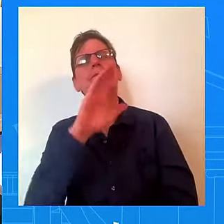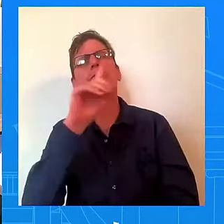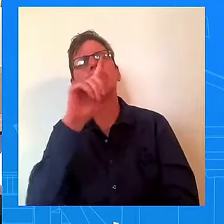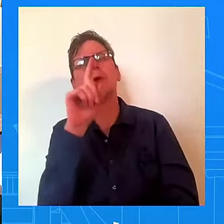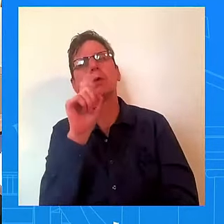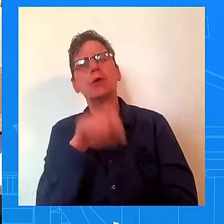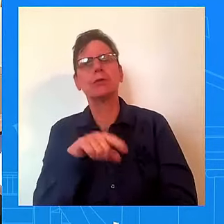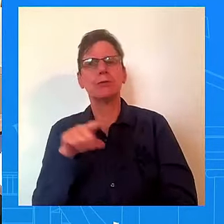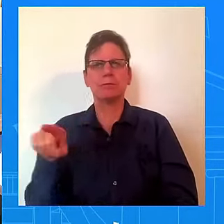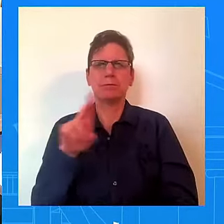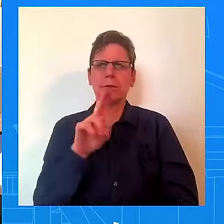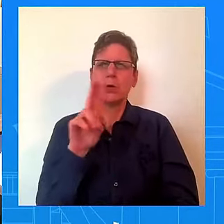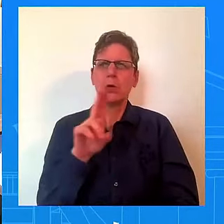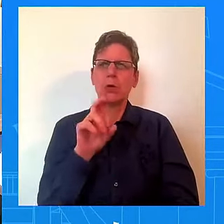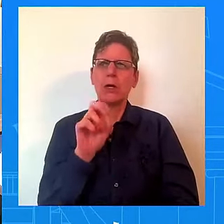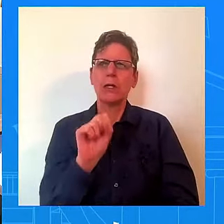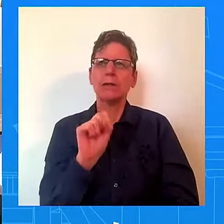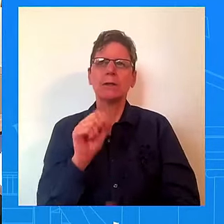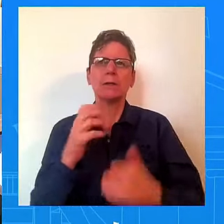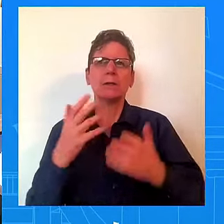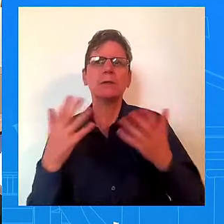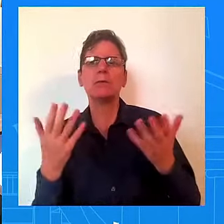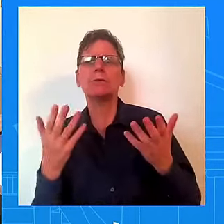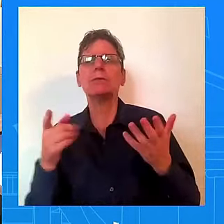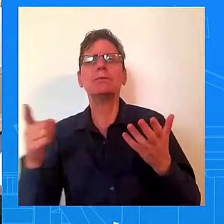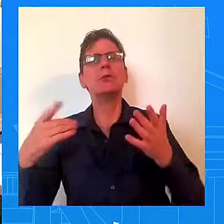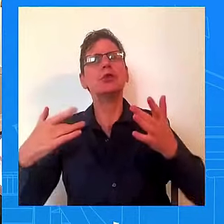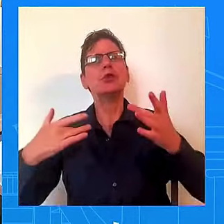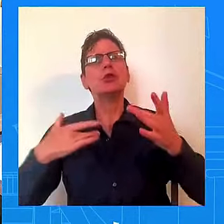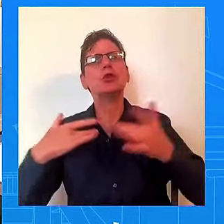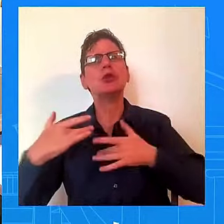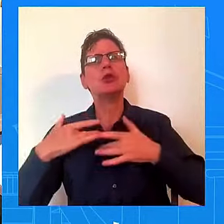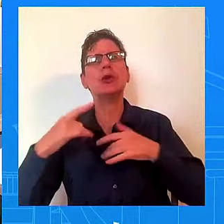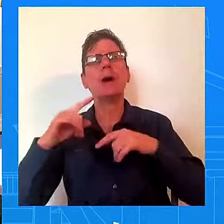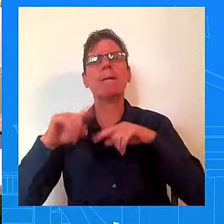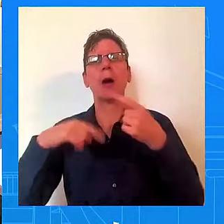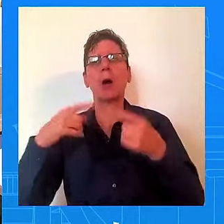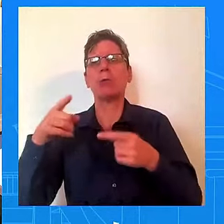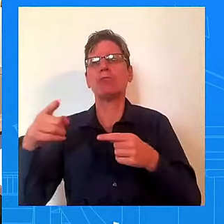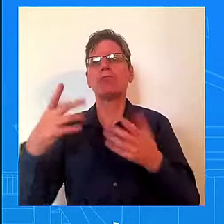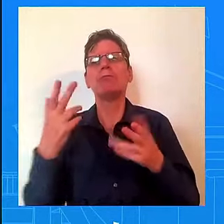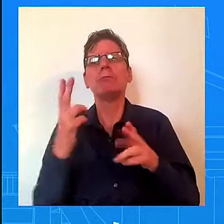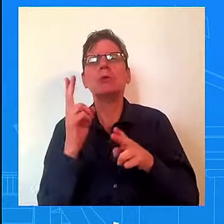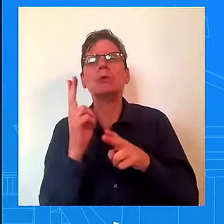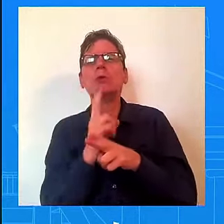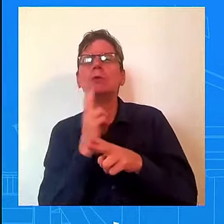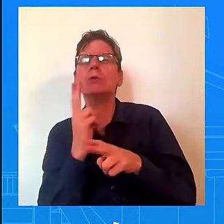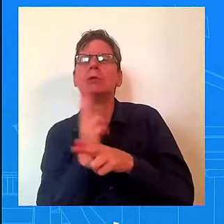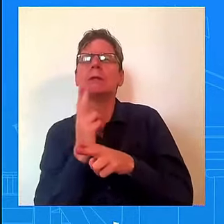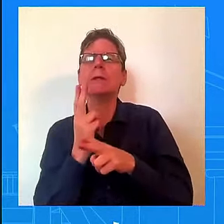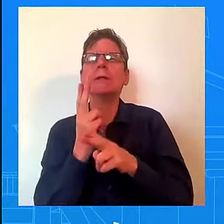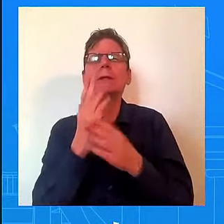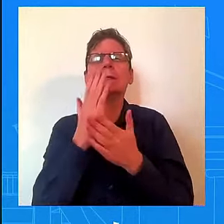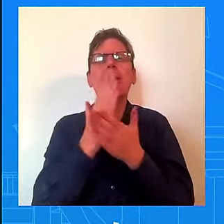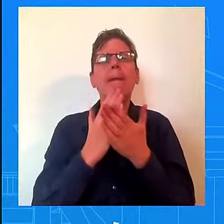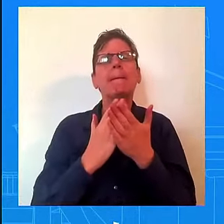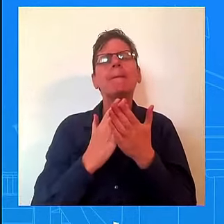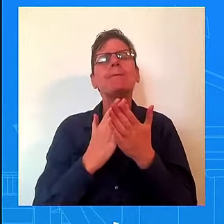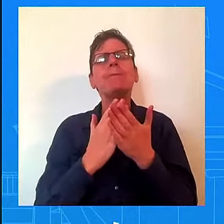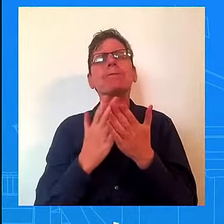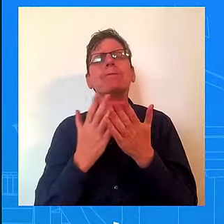What were those concerns about that they would be used essentially to violate international law? So I know that they've spoken to this, the